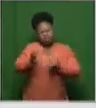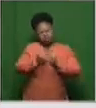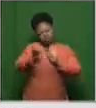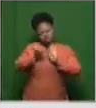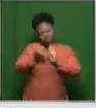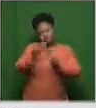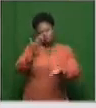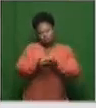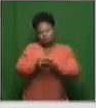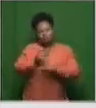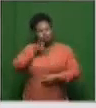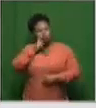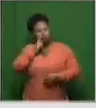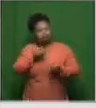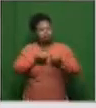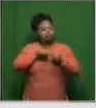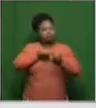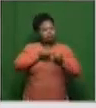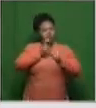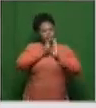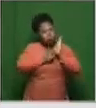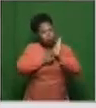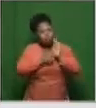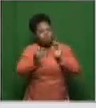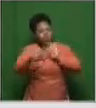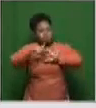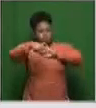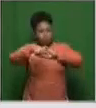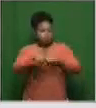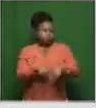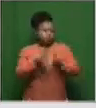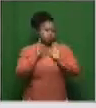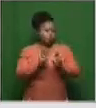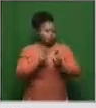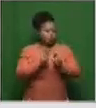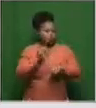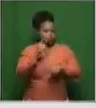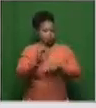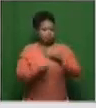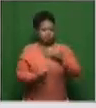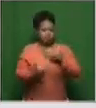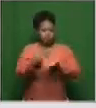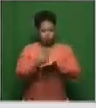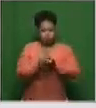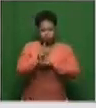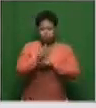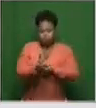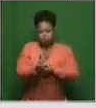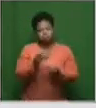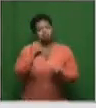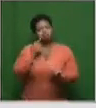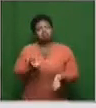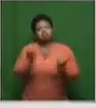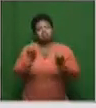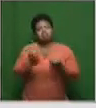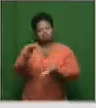those will go through for regulatory approval. And hopefully, by the first quarter, the first month of quarter two, we can have those vaccines